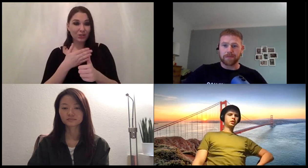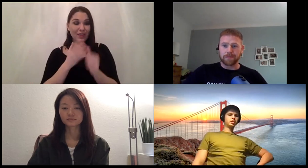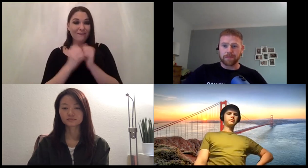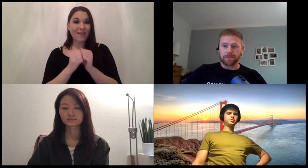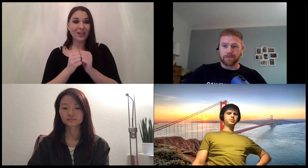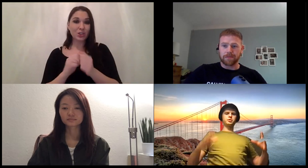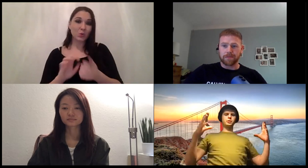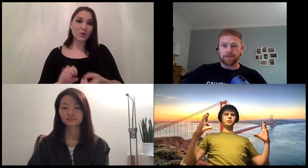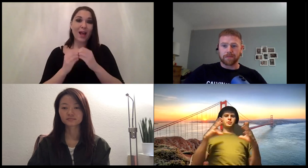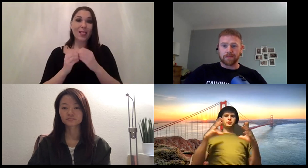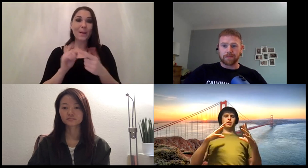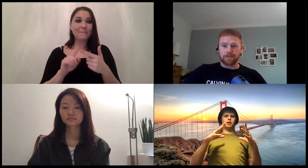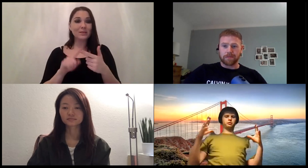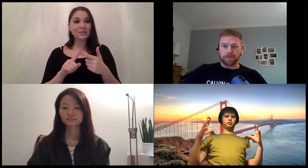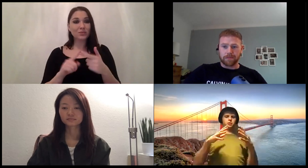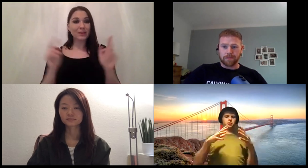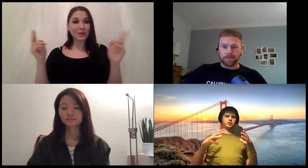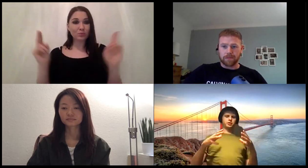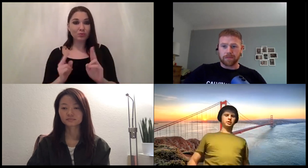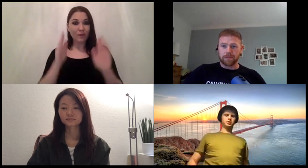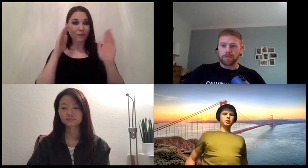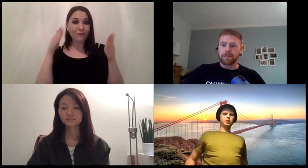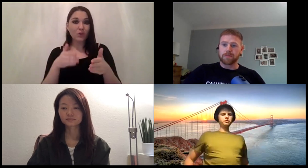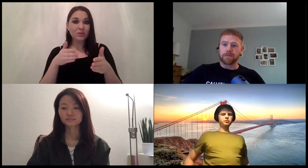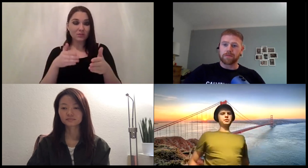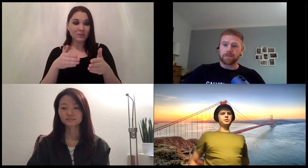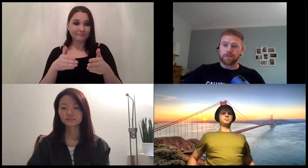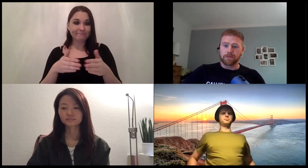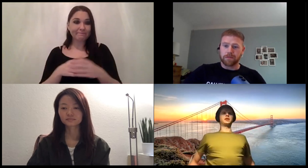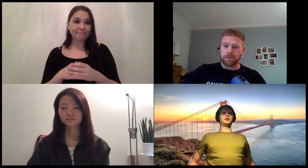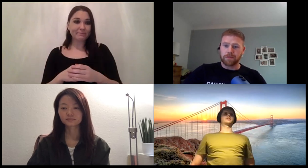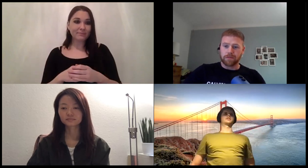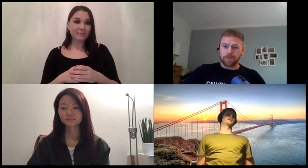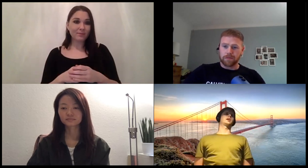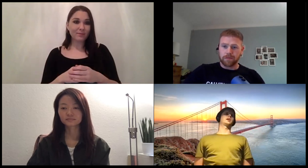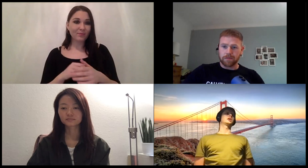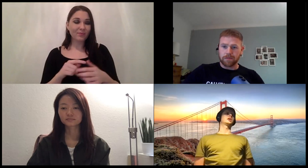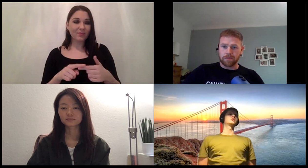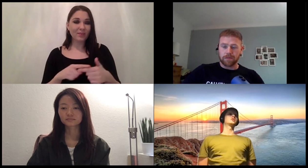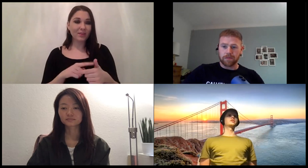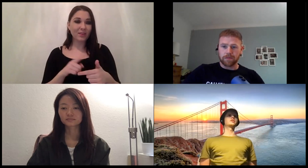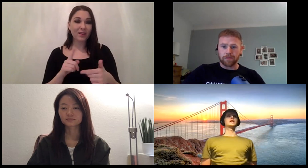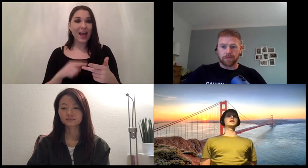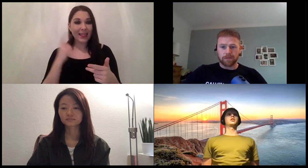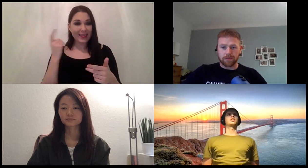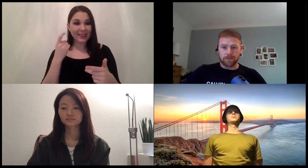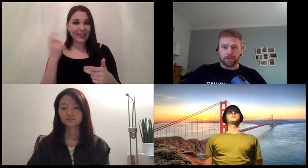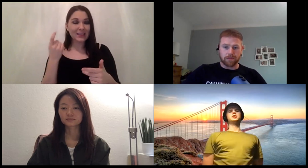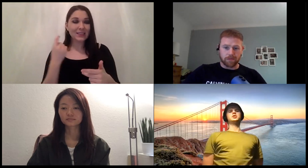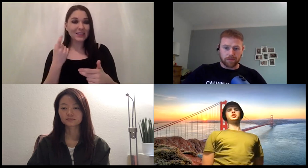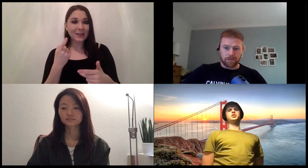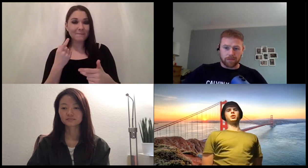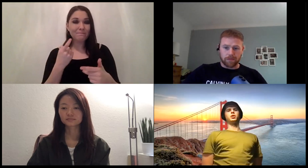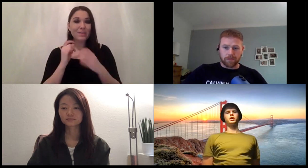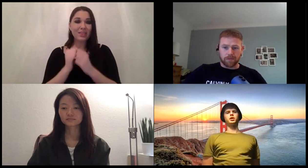canvas was a more stripped down more focused version of the business model canvas i do think that the value proposition is just